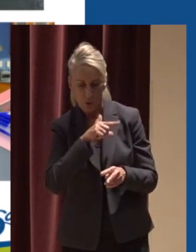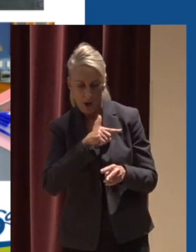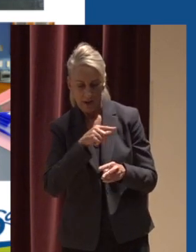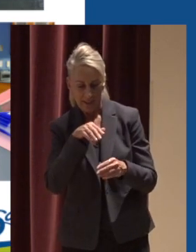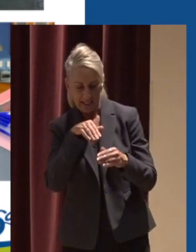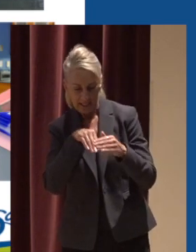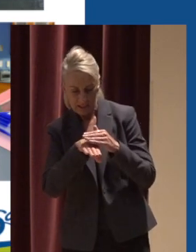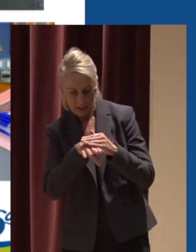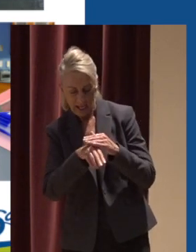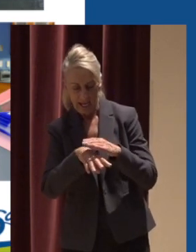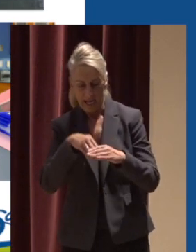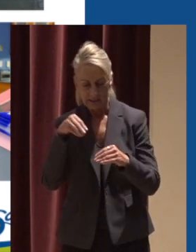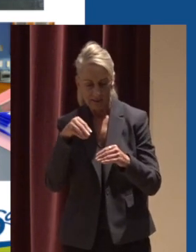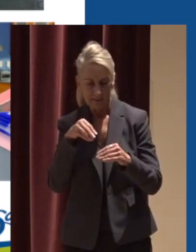city